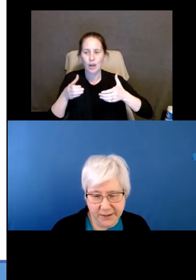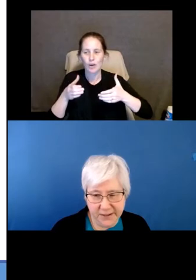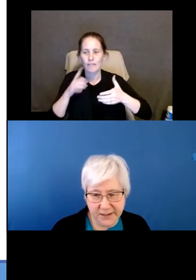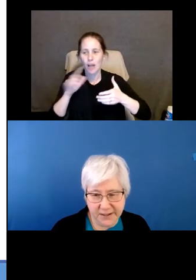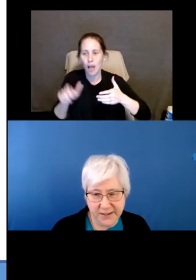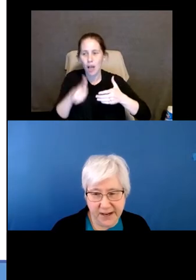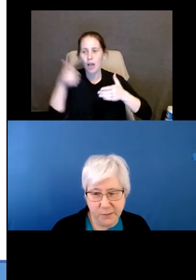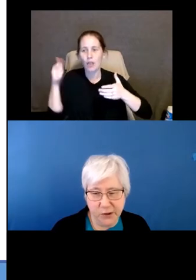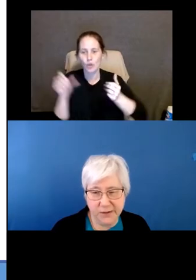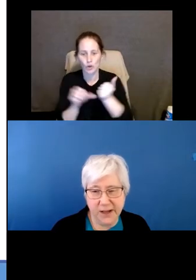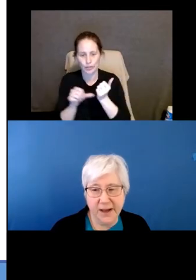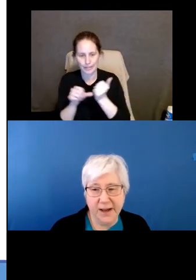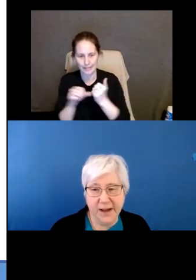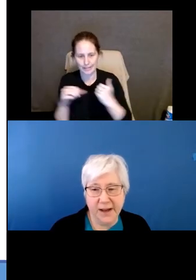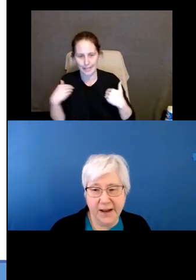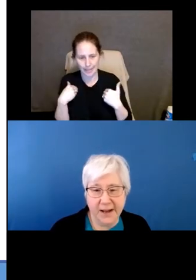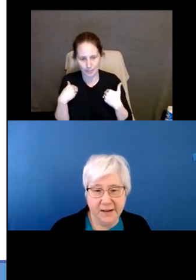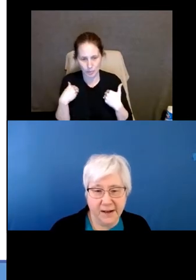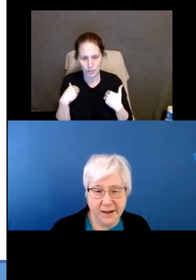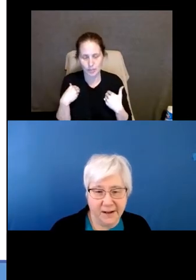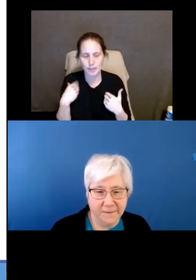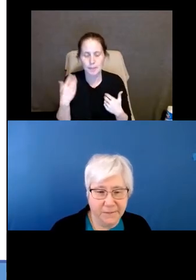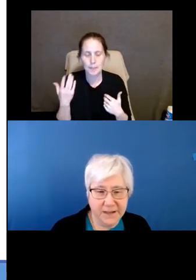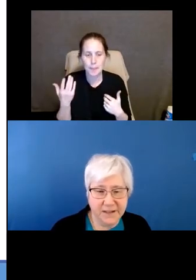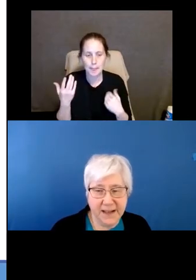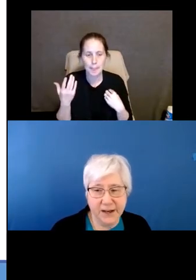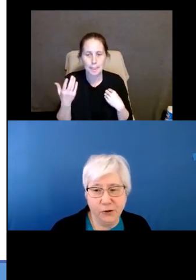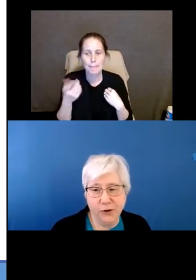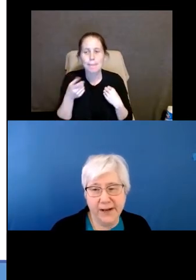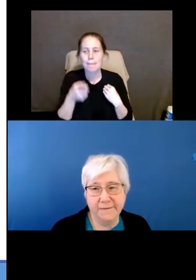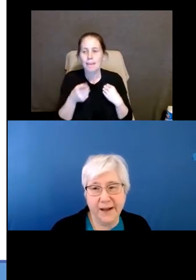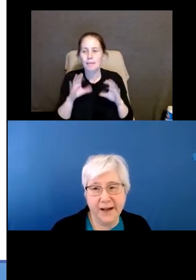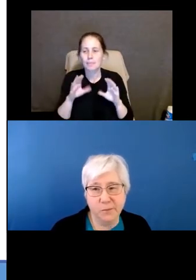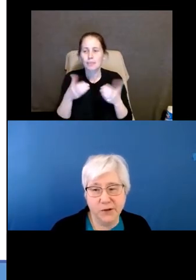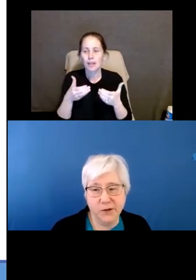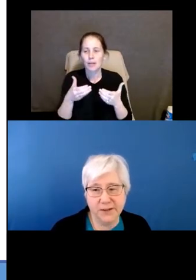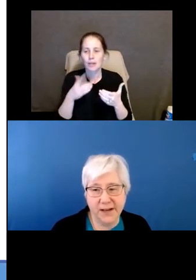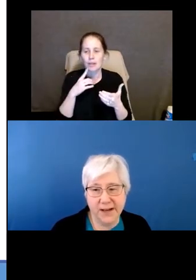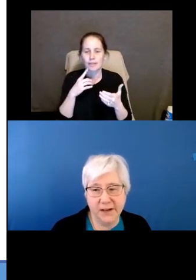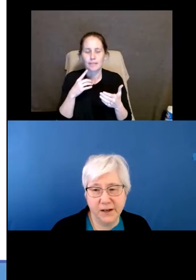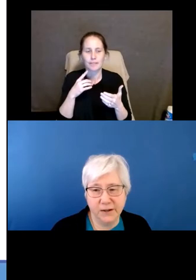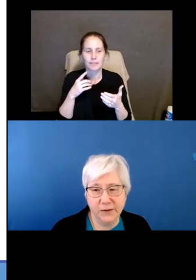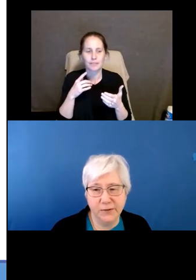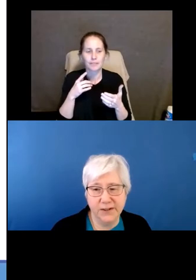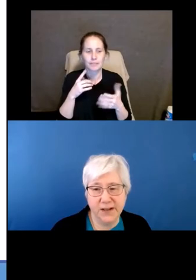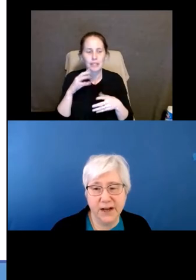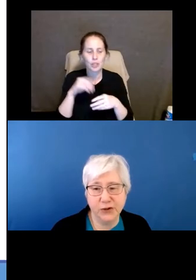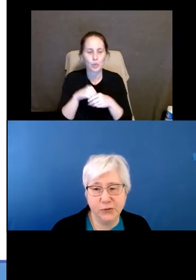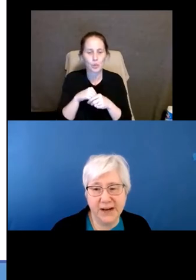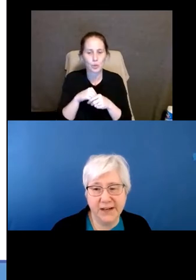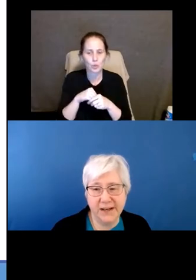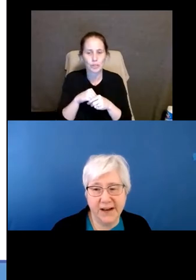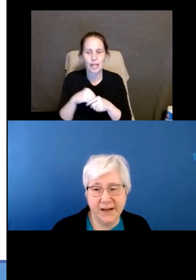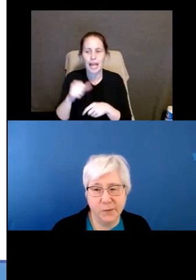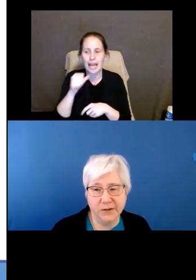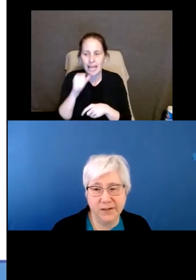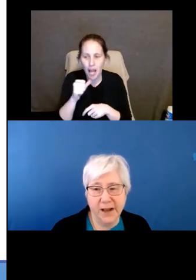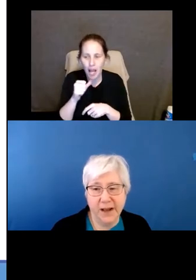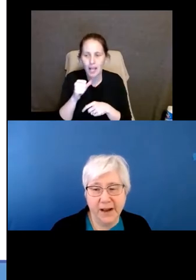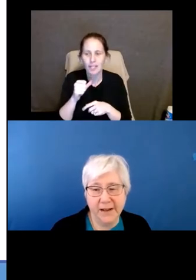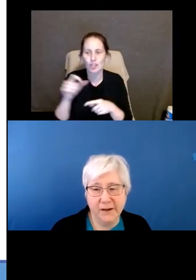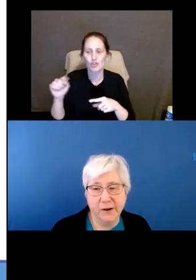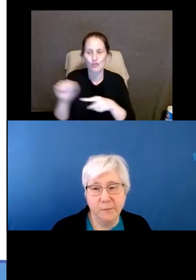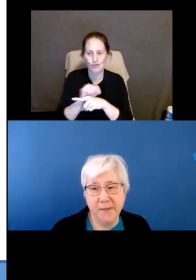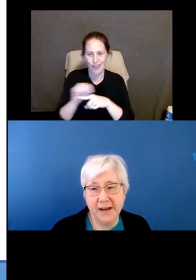other assistance animals. And this category of animals includes untrained animals.